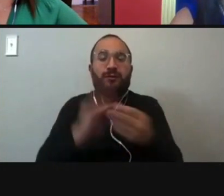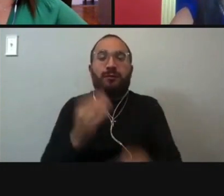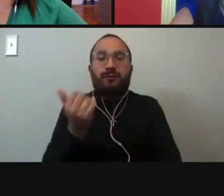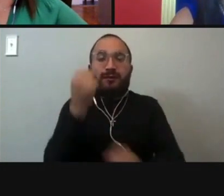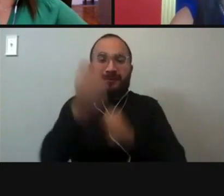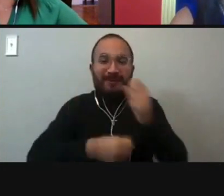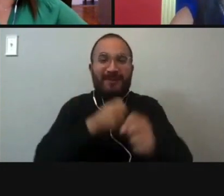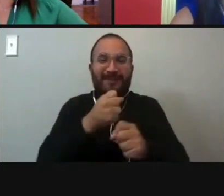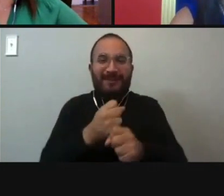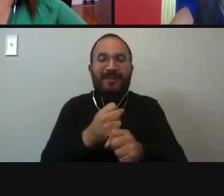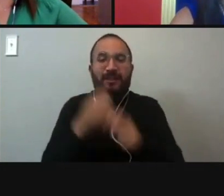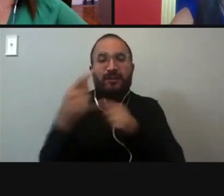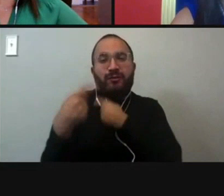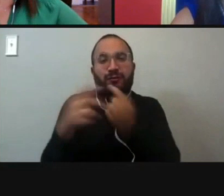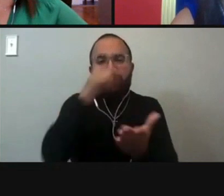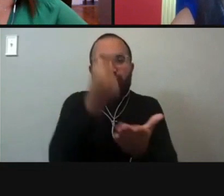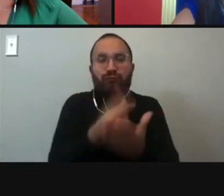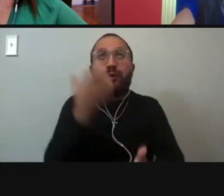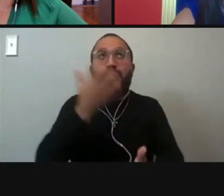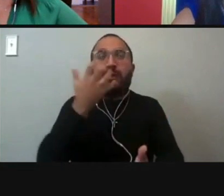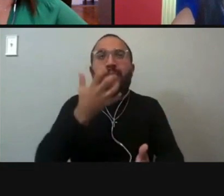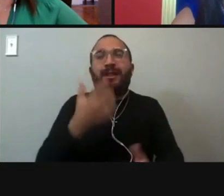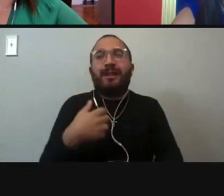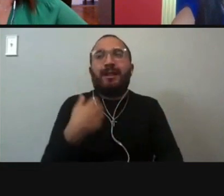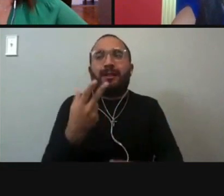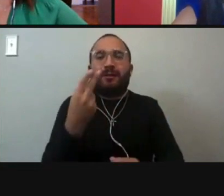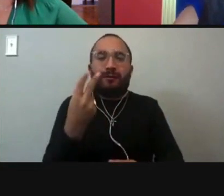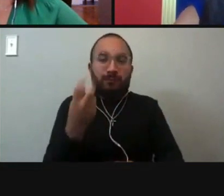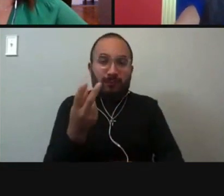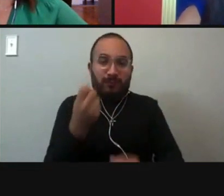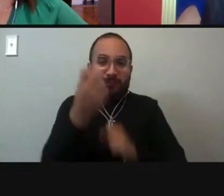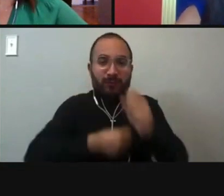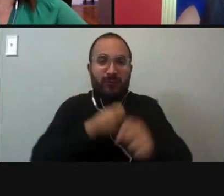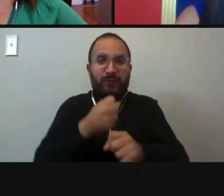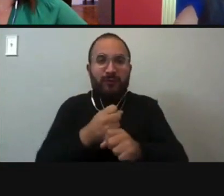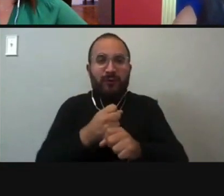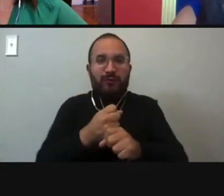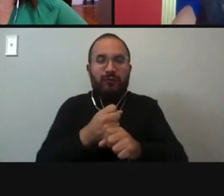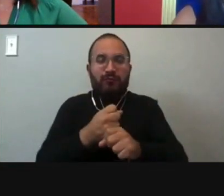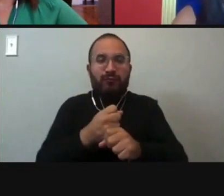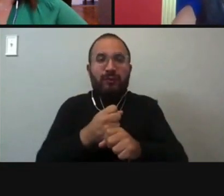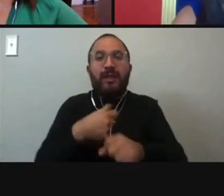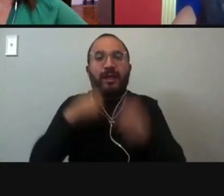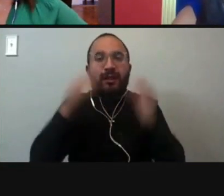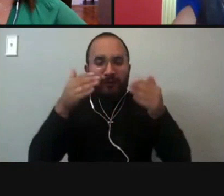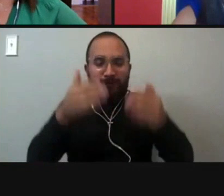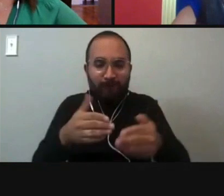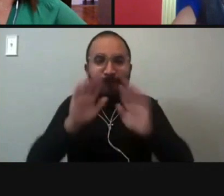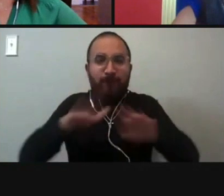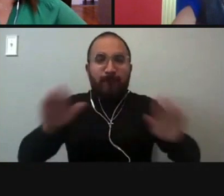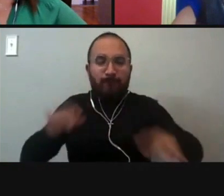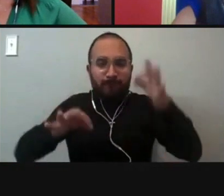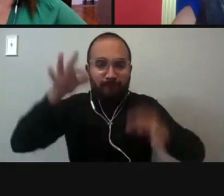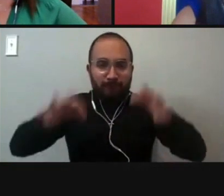For the most part of the last 12 years or so, my practices were focused on children's court, where I represent